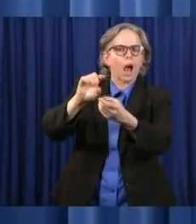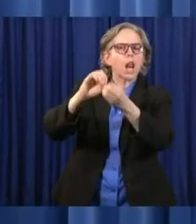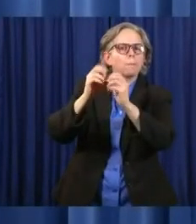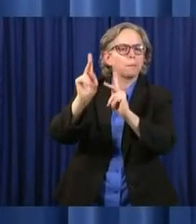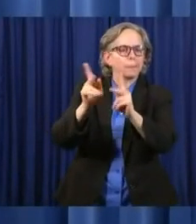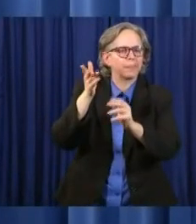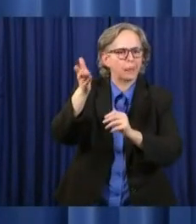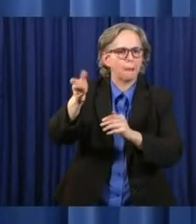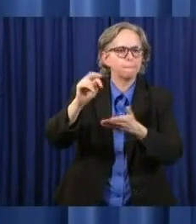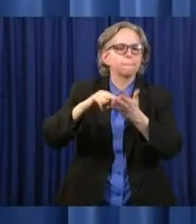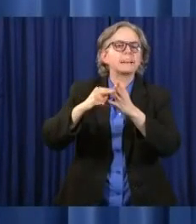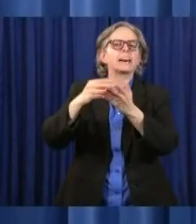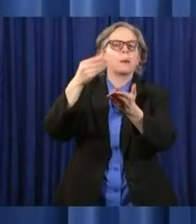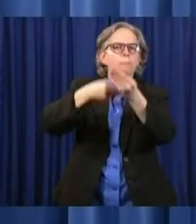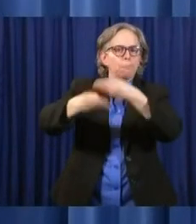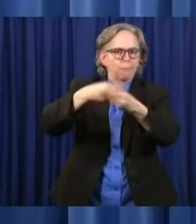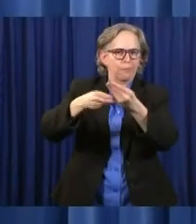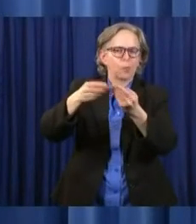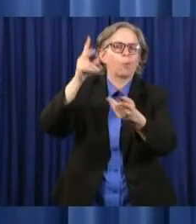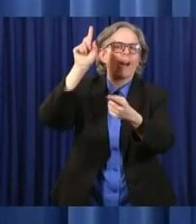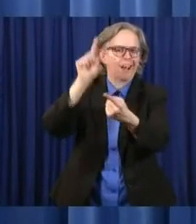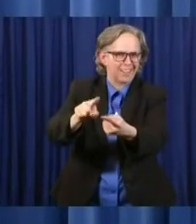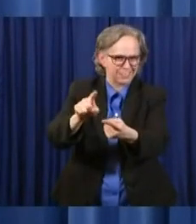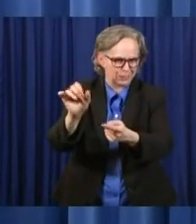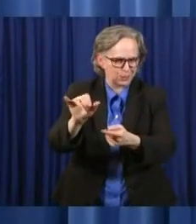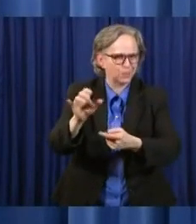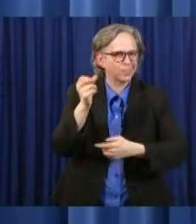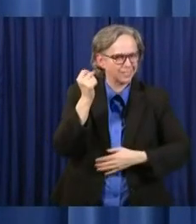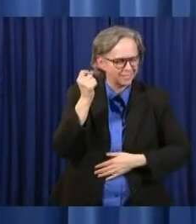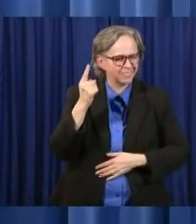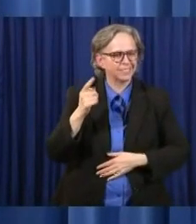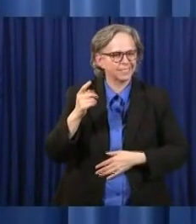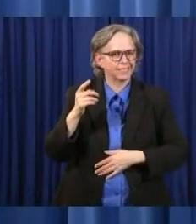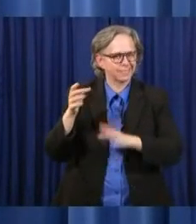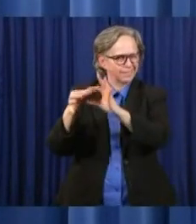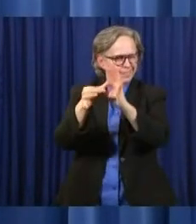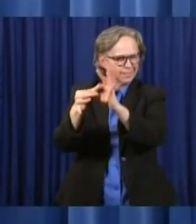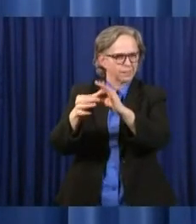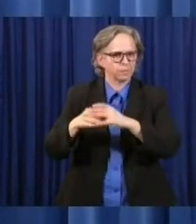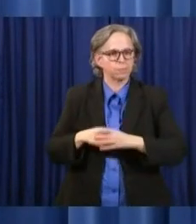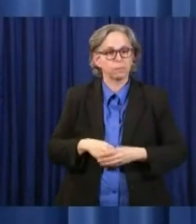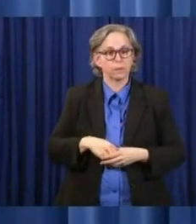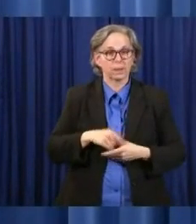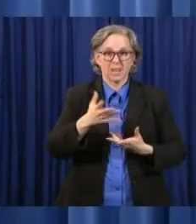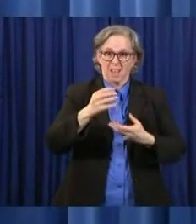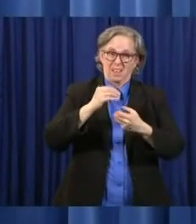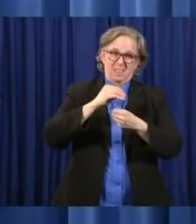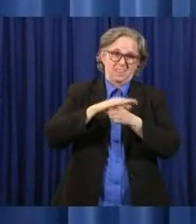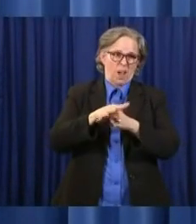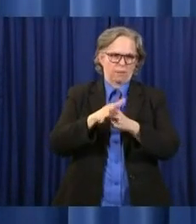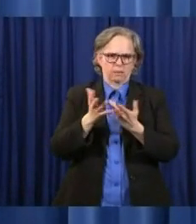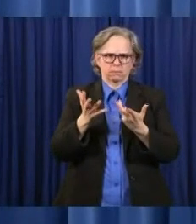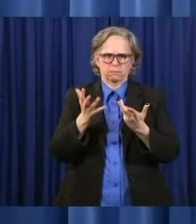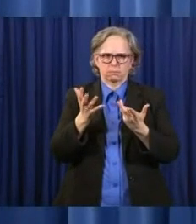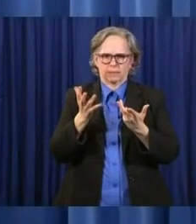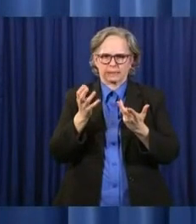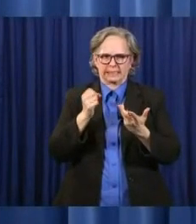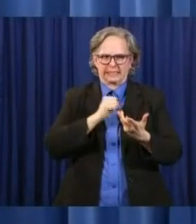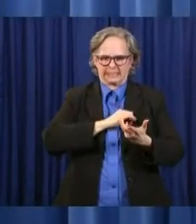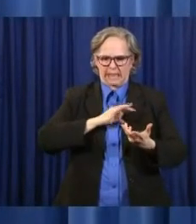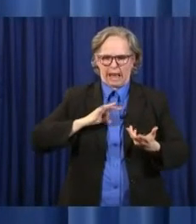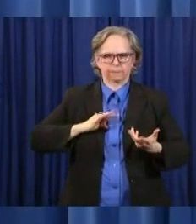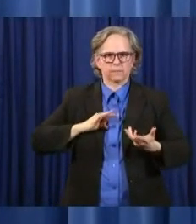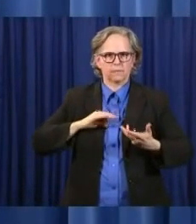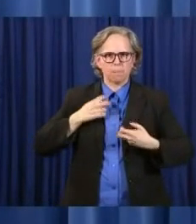virus has made it, some of the staffing issues, more difficult. My guess is,